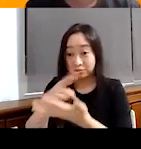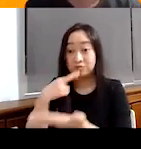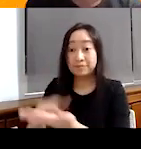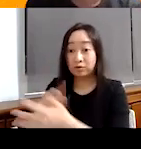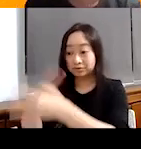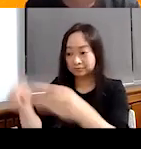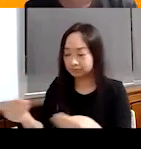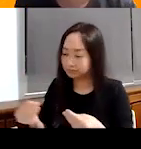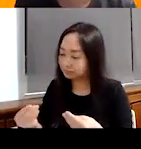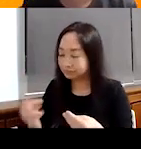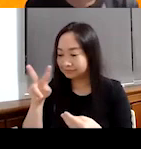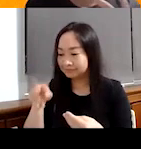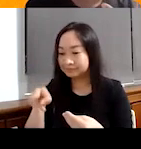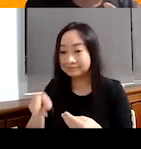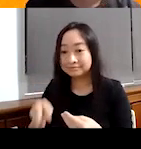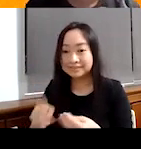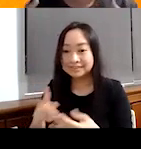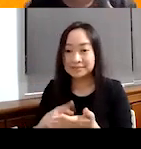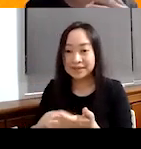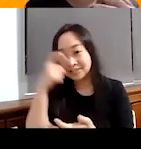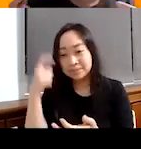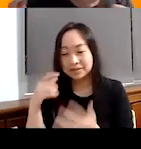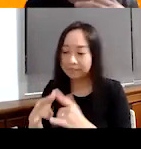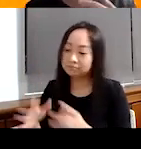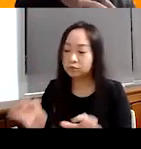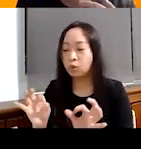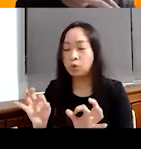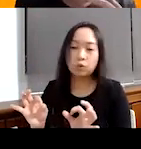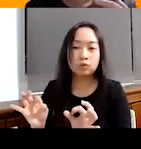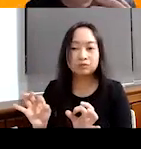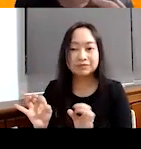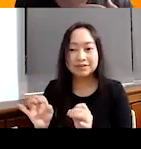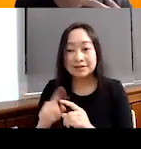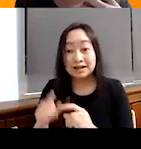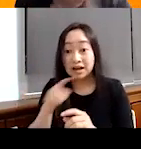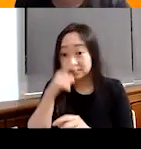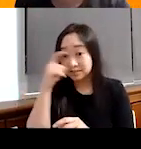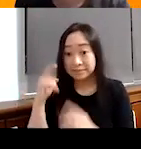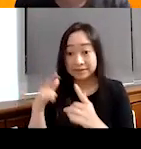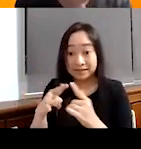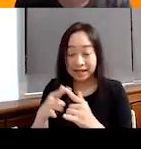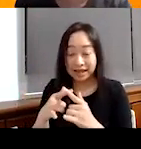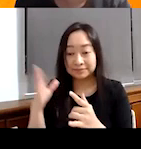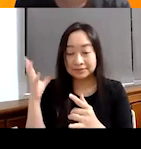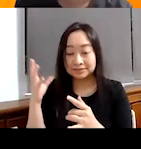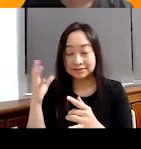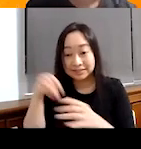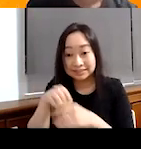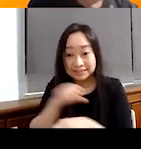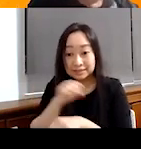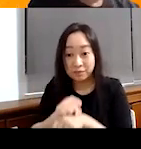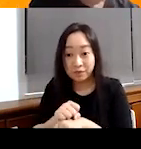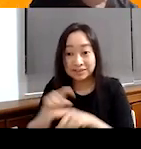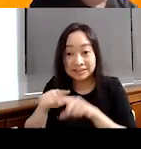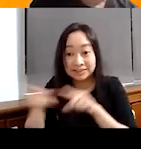uh, like, as you rightly pointed out, like summer camps and, and you, and summer camp conjures a certain image when you're living in Singapore versus